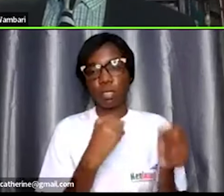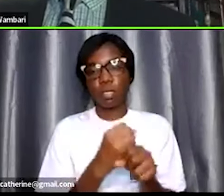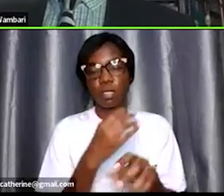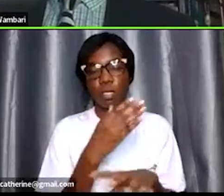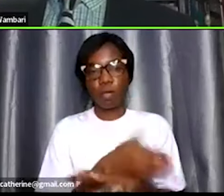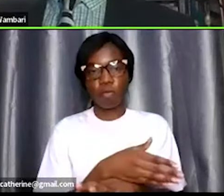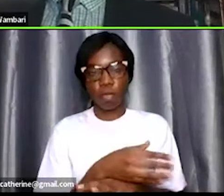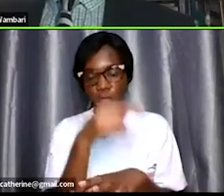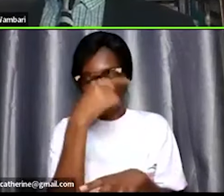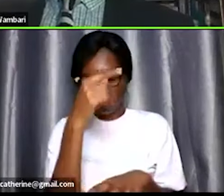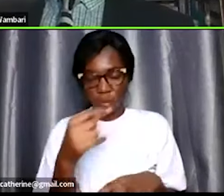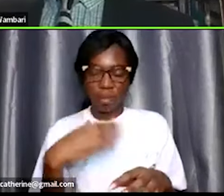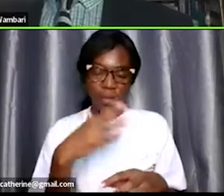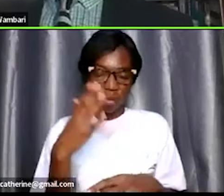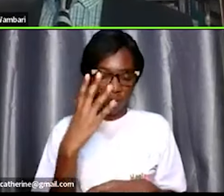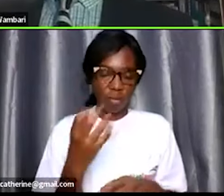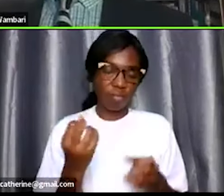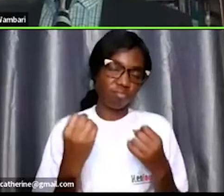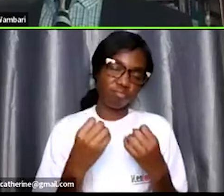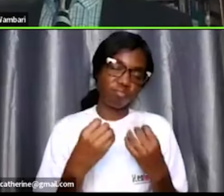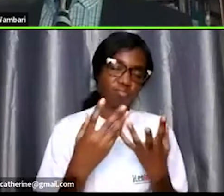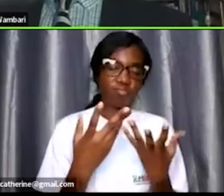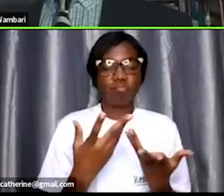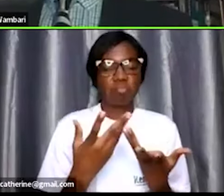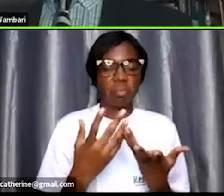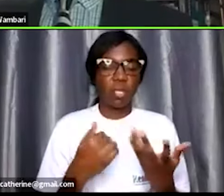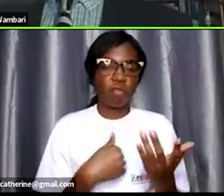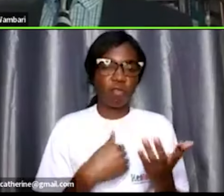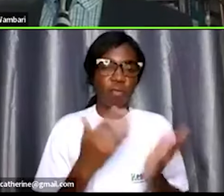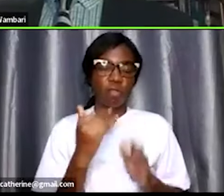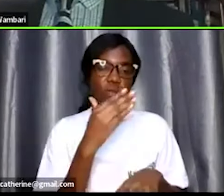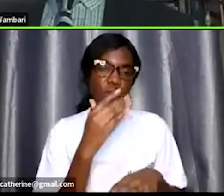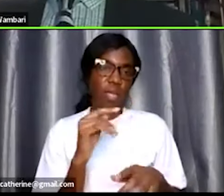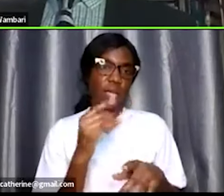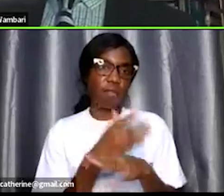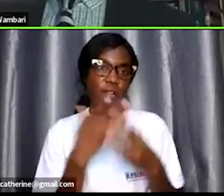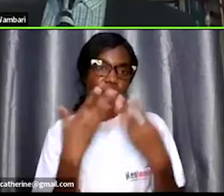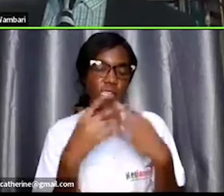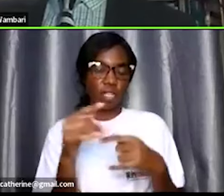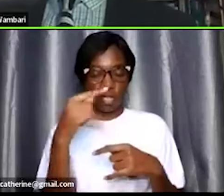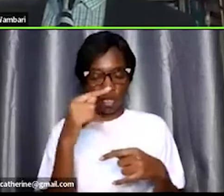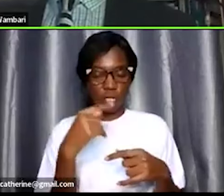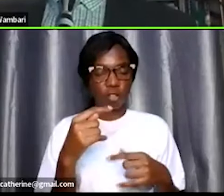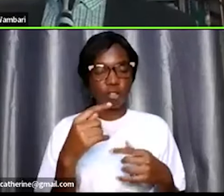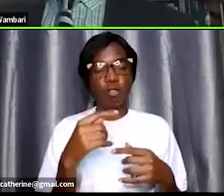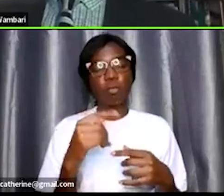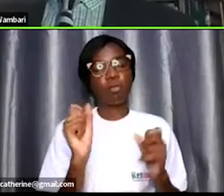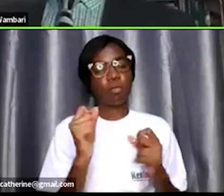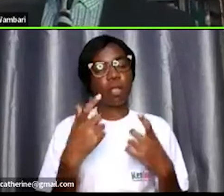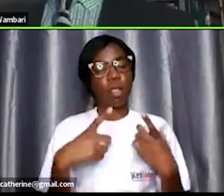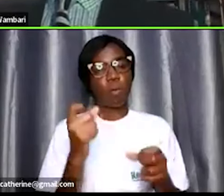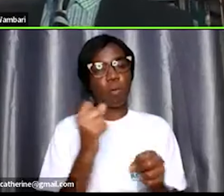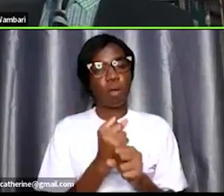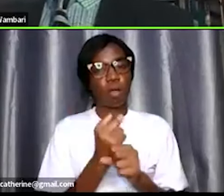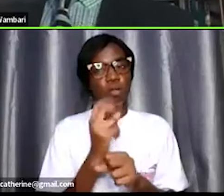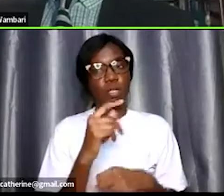most of the degrees nowadays there's somebody once you finish your degree especially masters you are allowed to work for two years to gain work